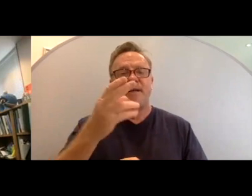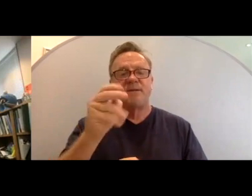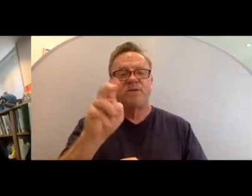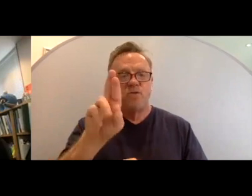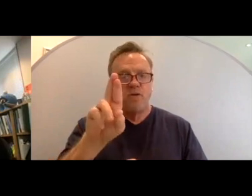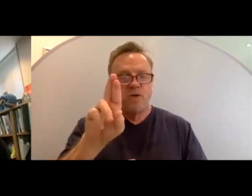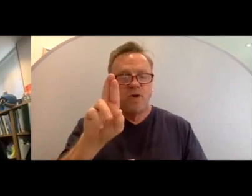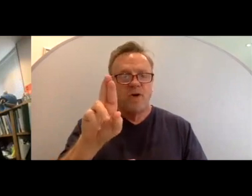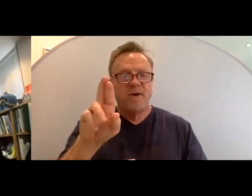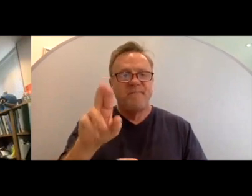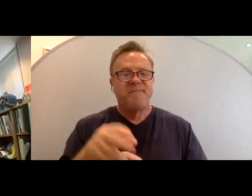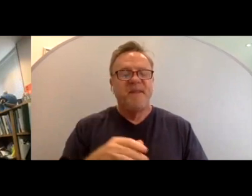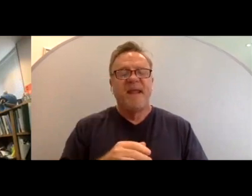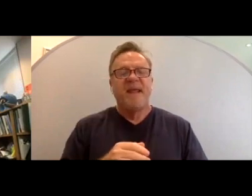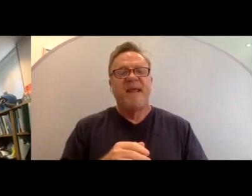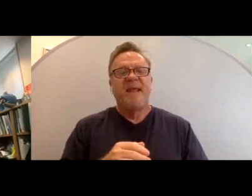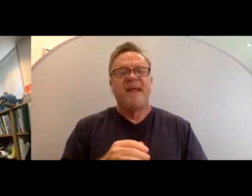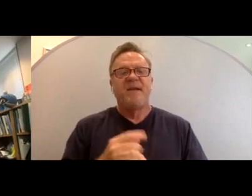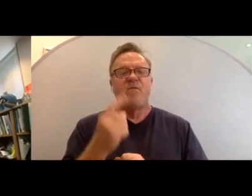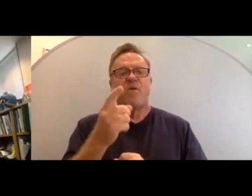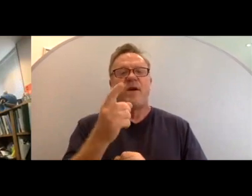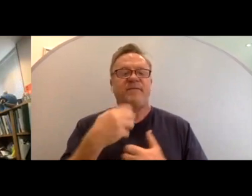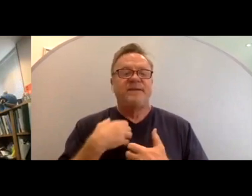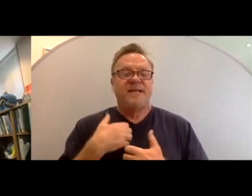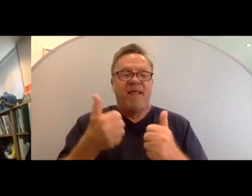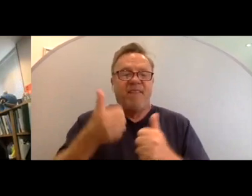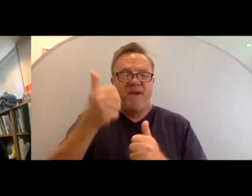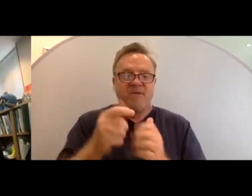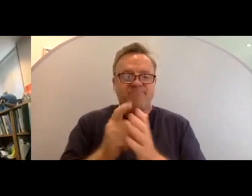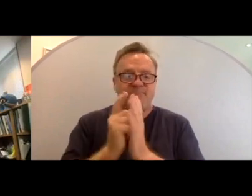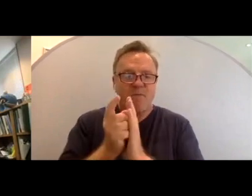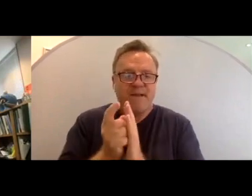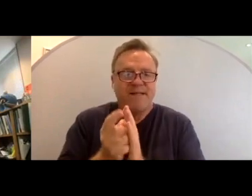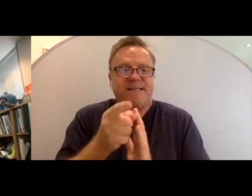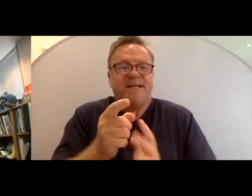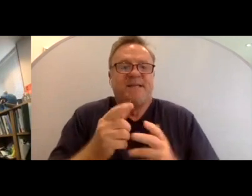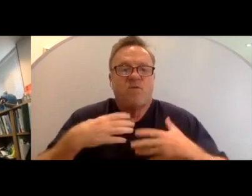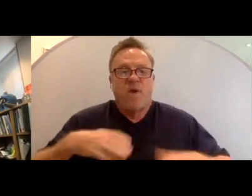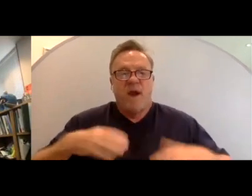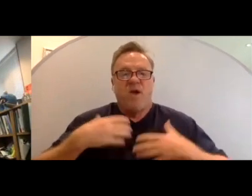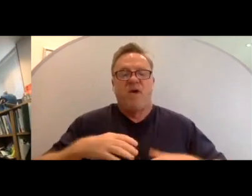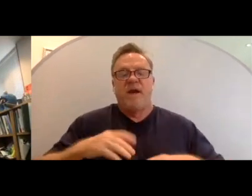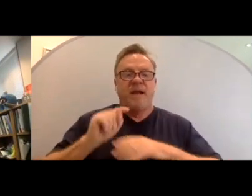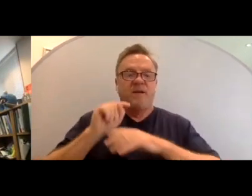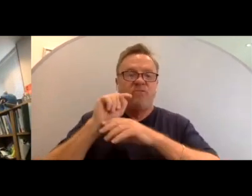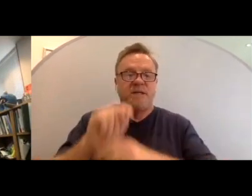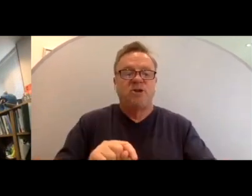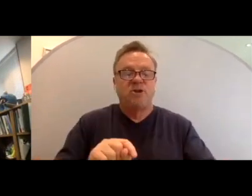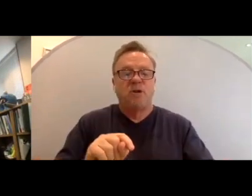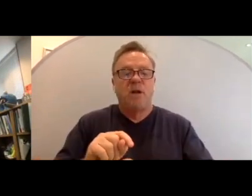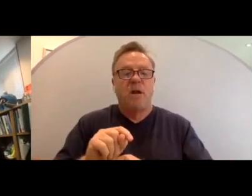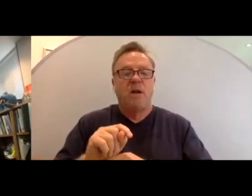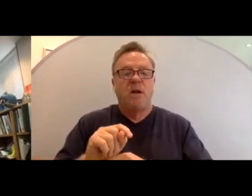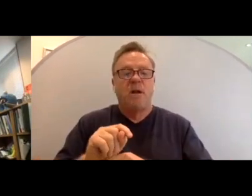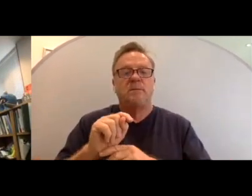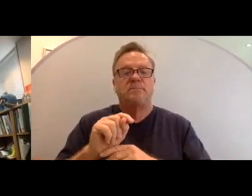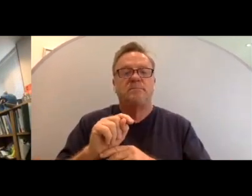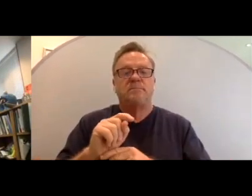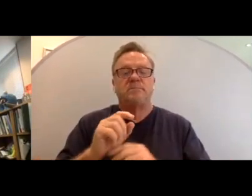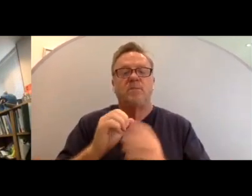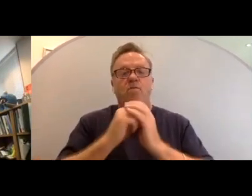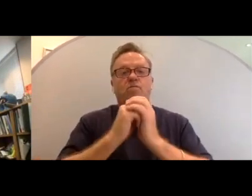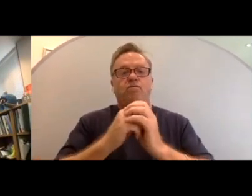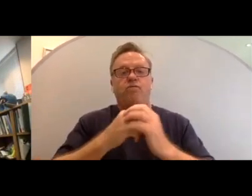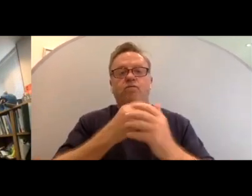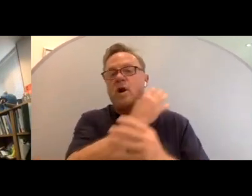In one of his healthier moments, he is wearing a traditional prayer shawl,